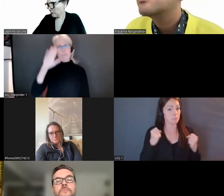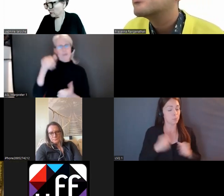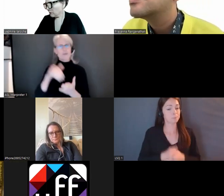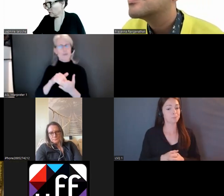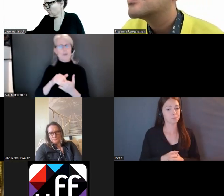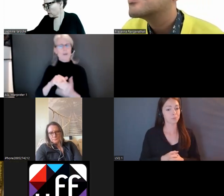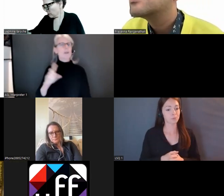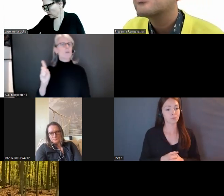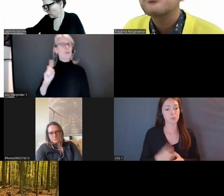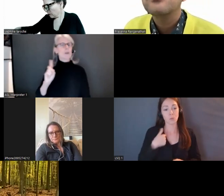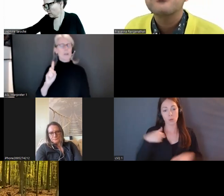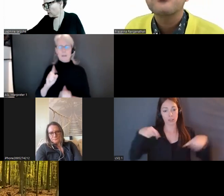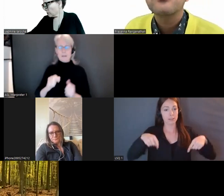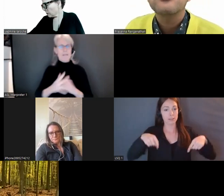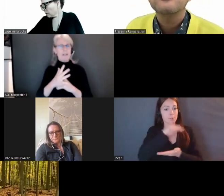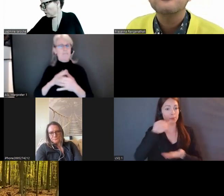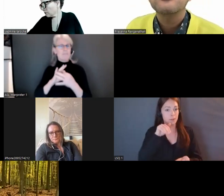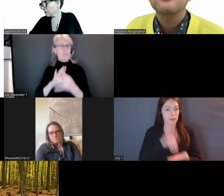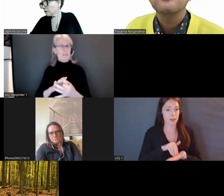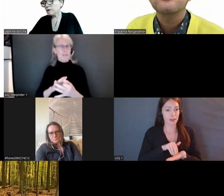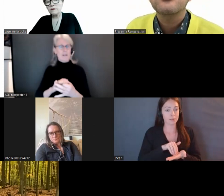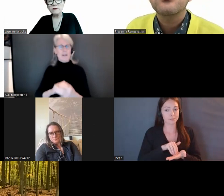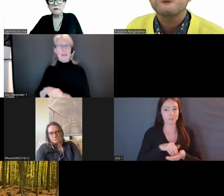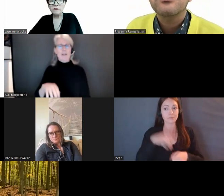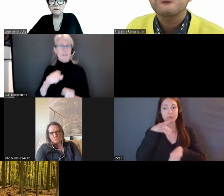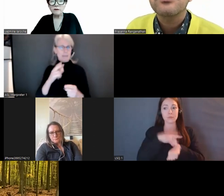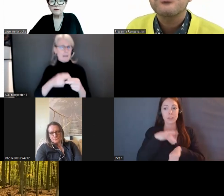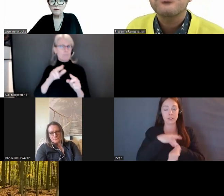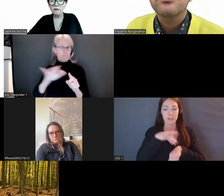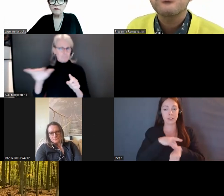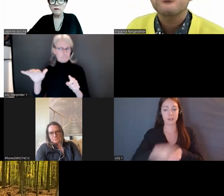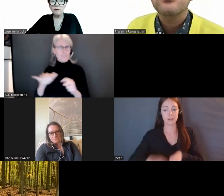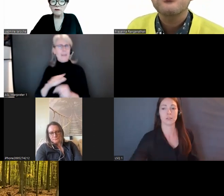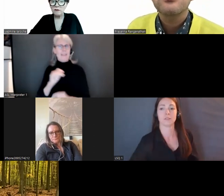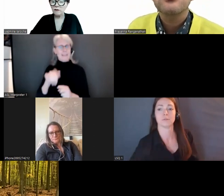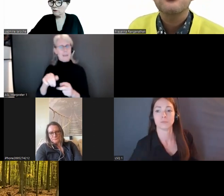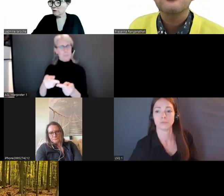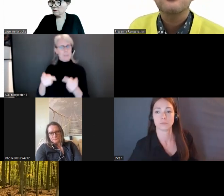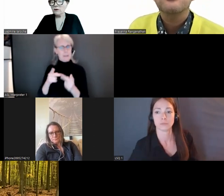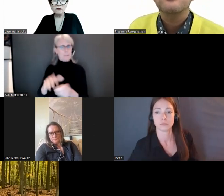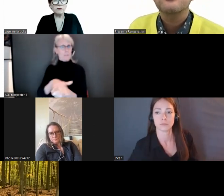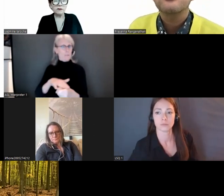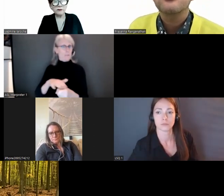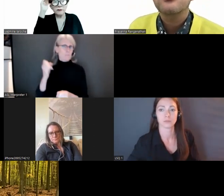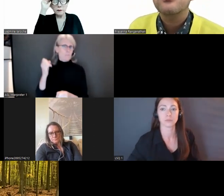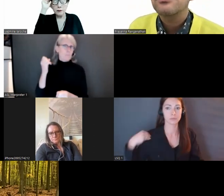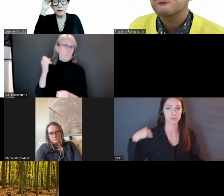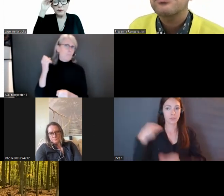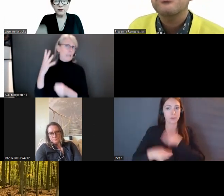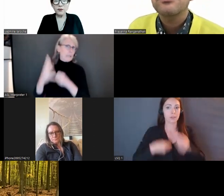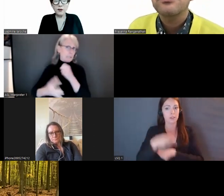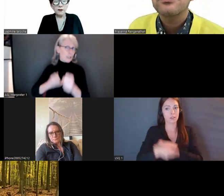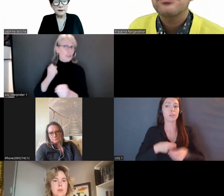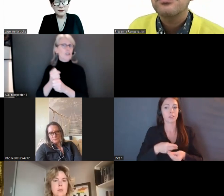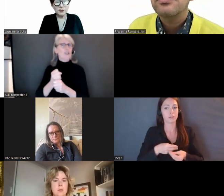which is situated in the traditional territory of the Ganegahaga, a place that has long served as a site